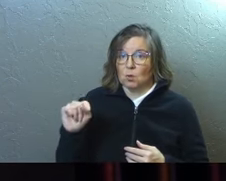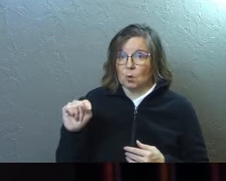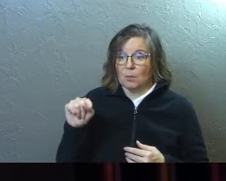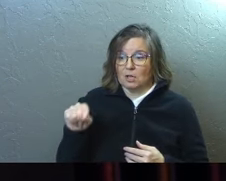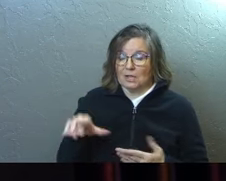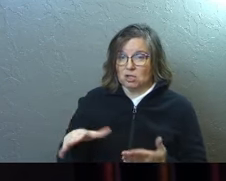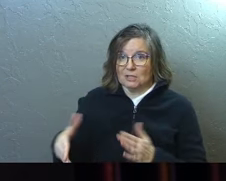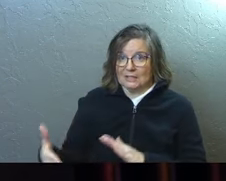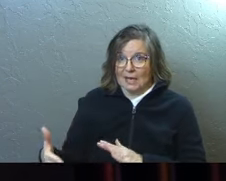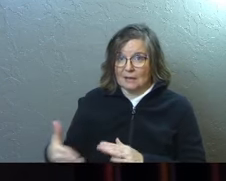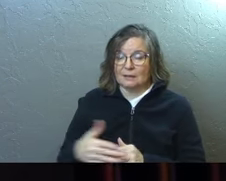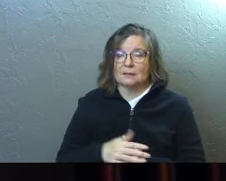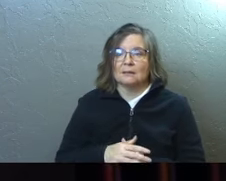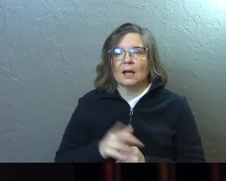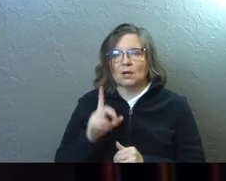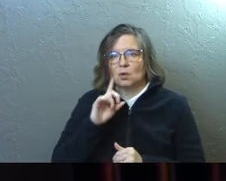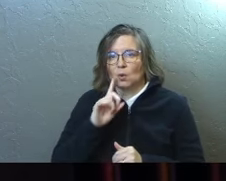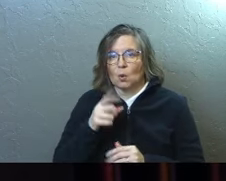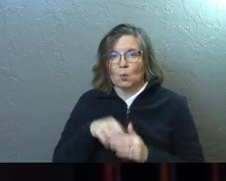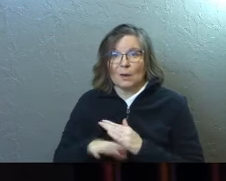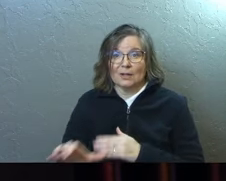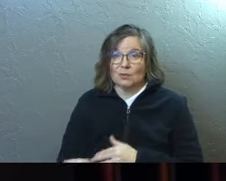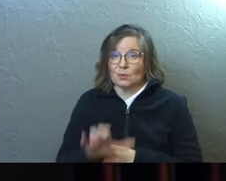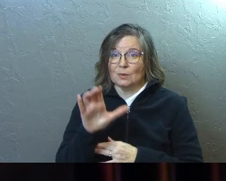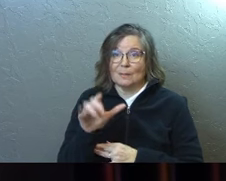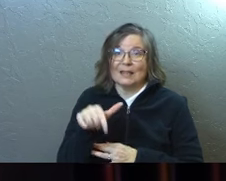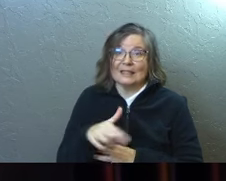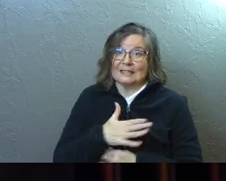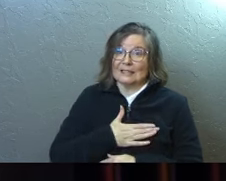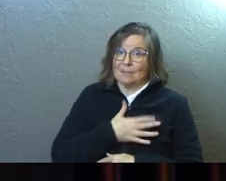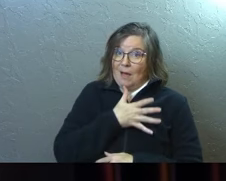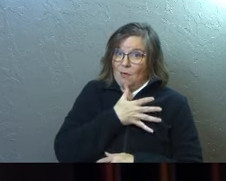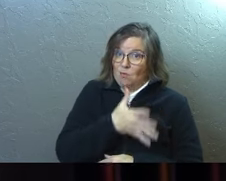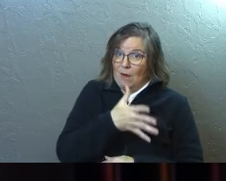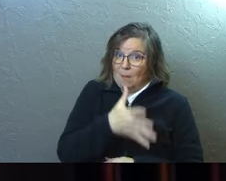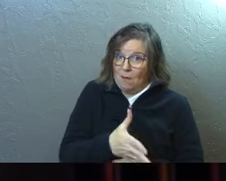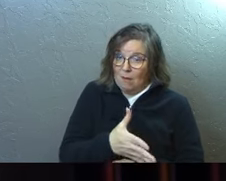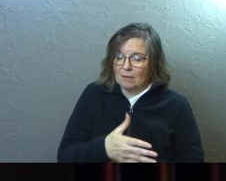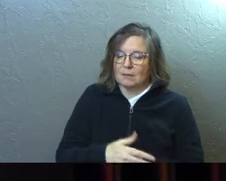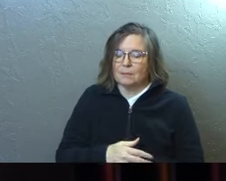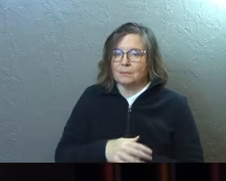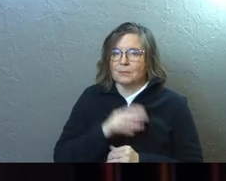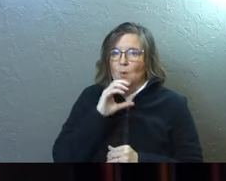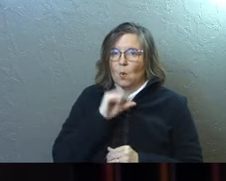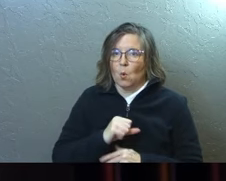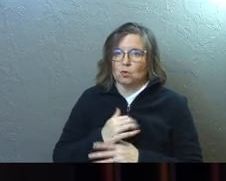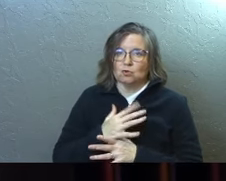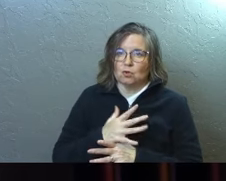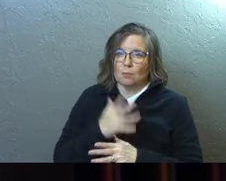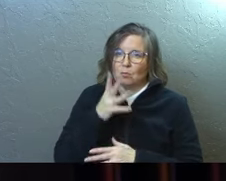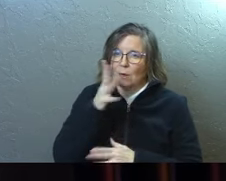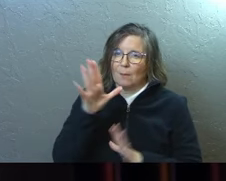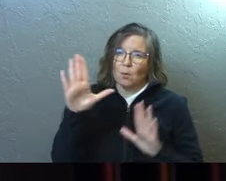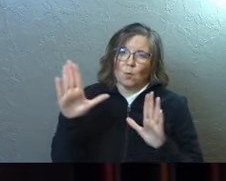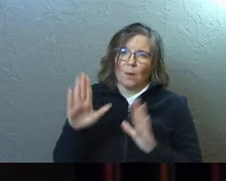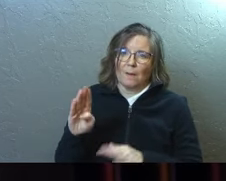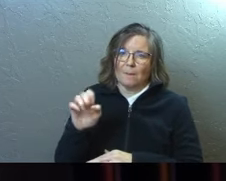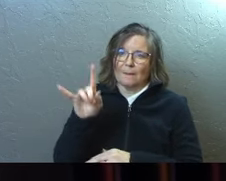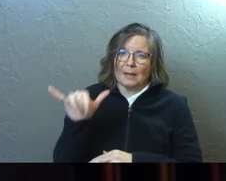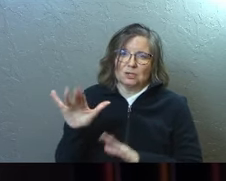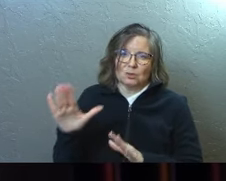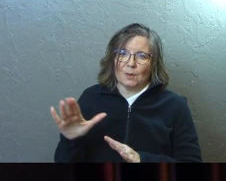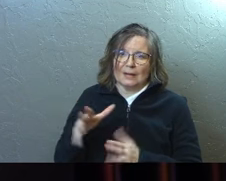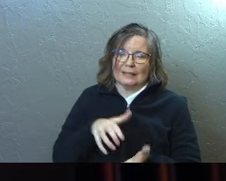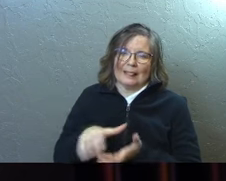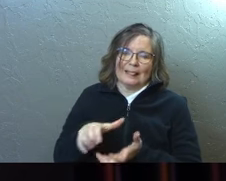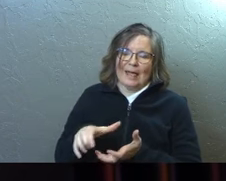that she died, and you're going right into Christmas. And this is my grandma, old German grandma, wonderful Betty. She had the